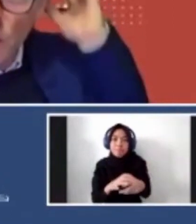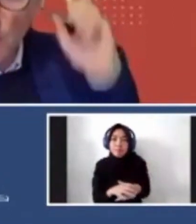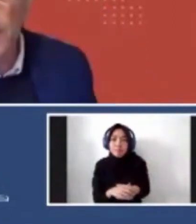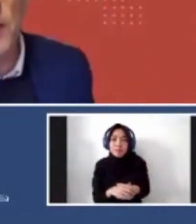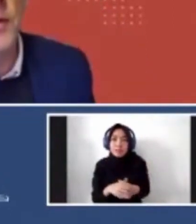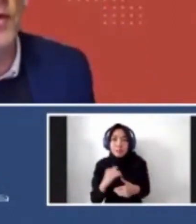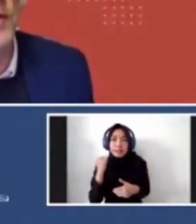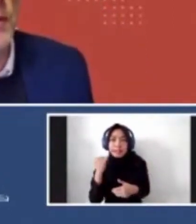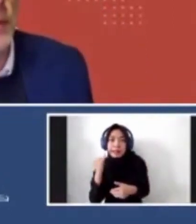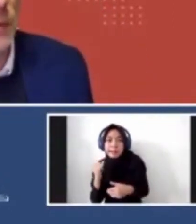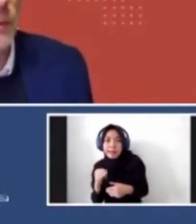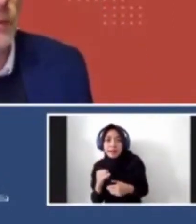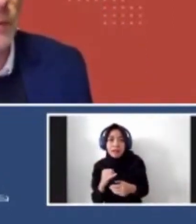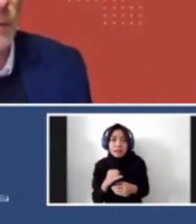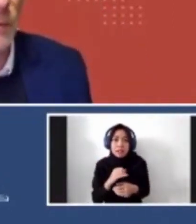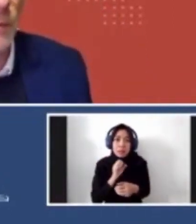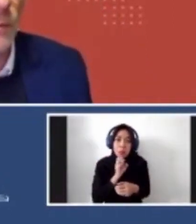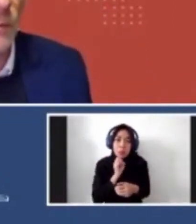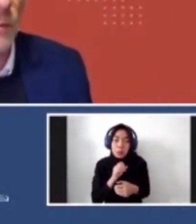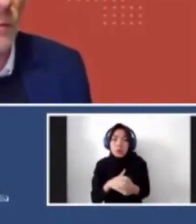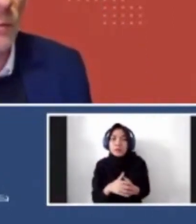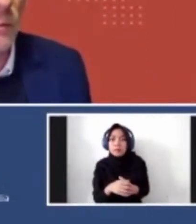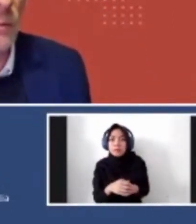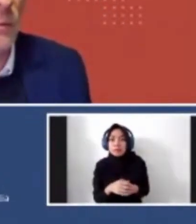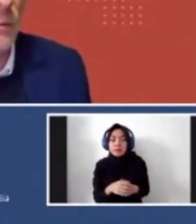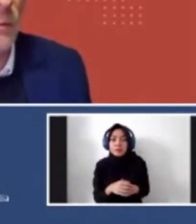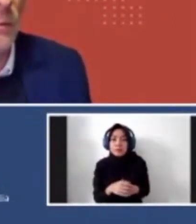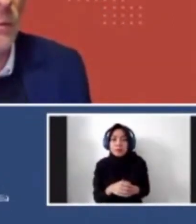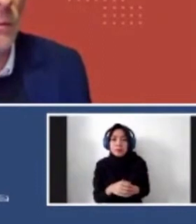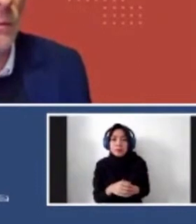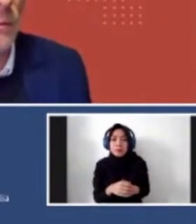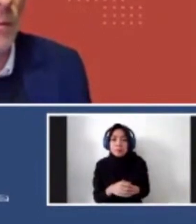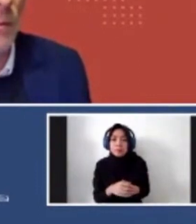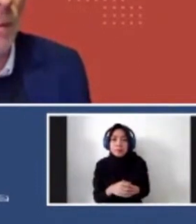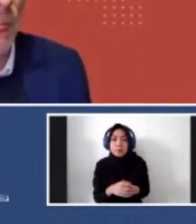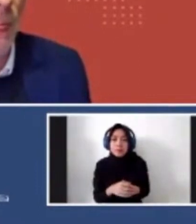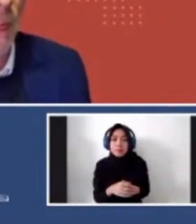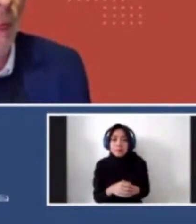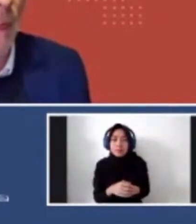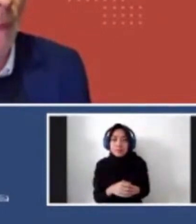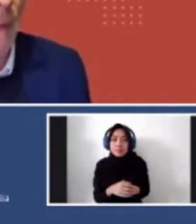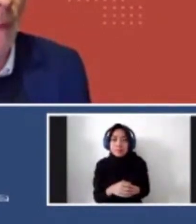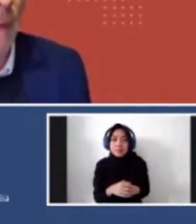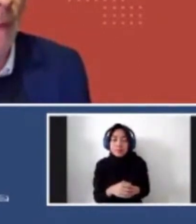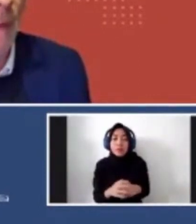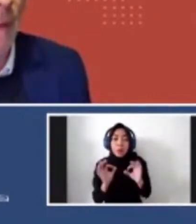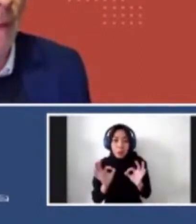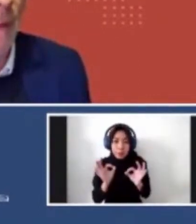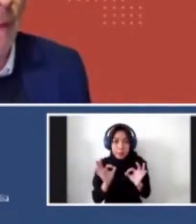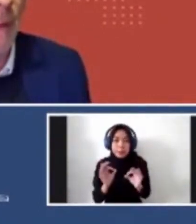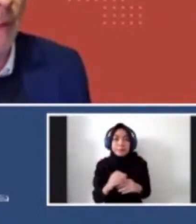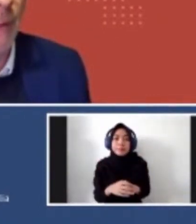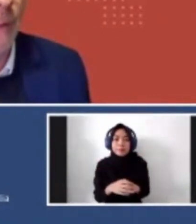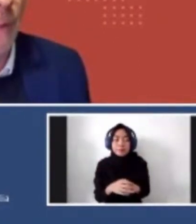dumb, you know, all the rest of it. Mm-hmm. Yeah. We have to, yeah,